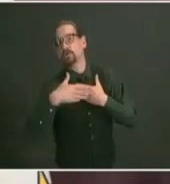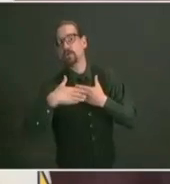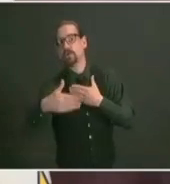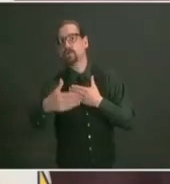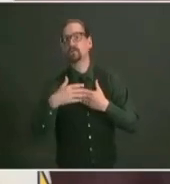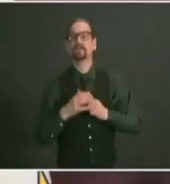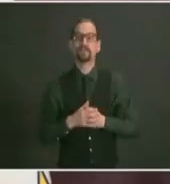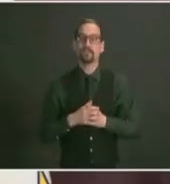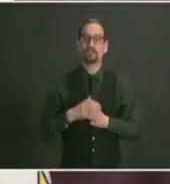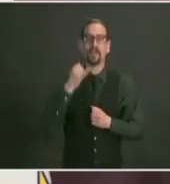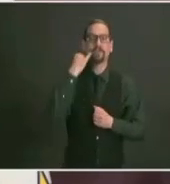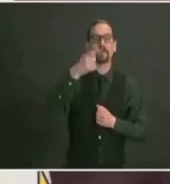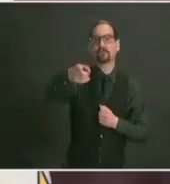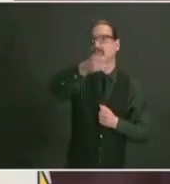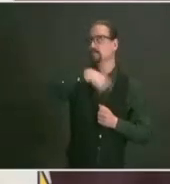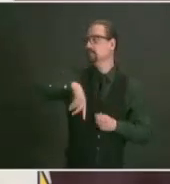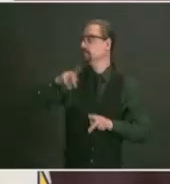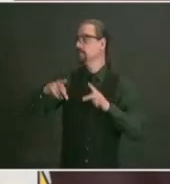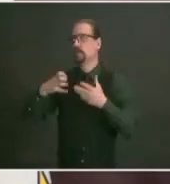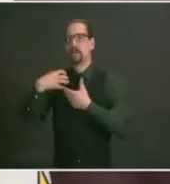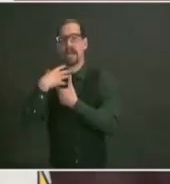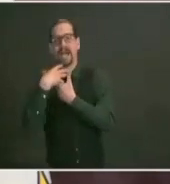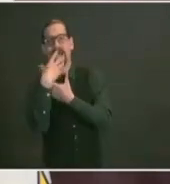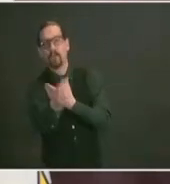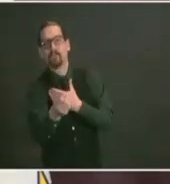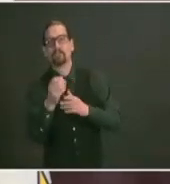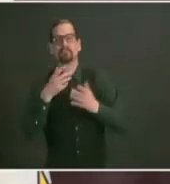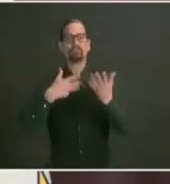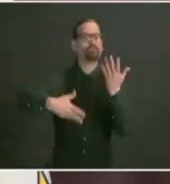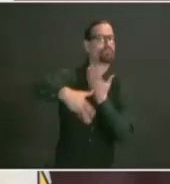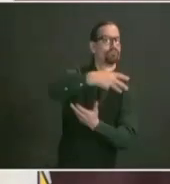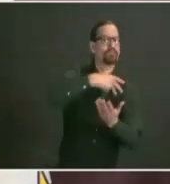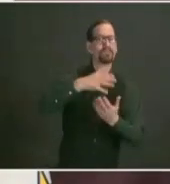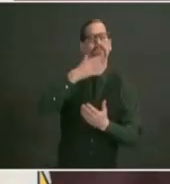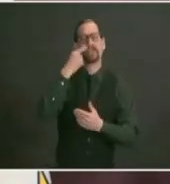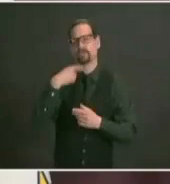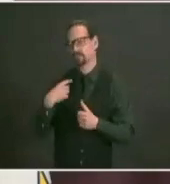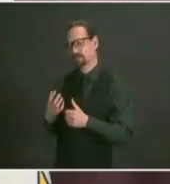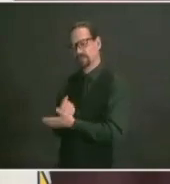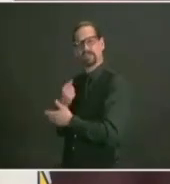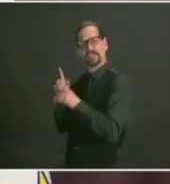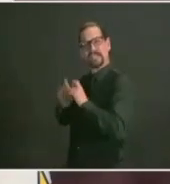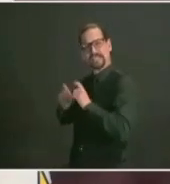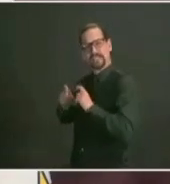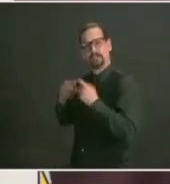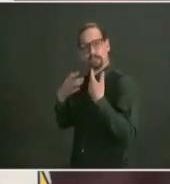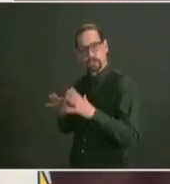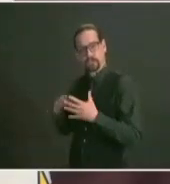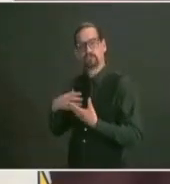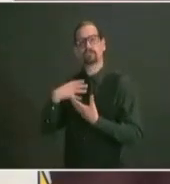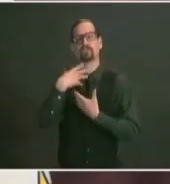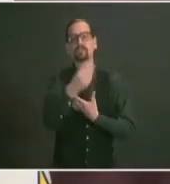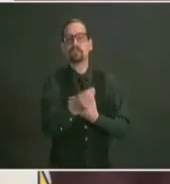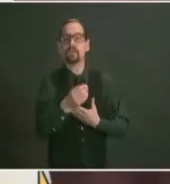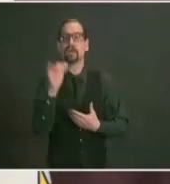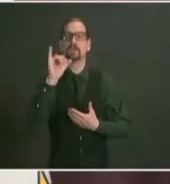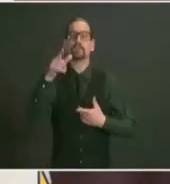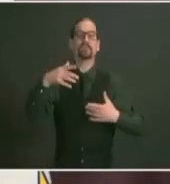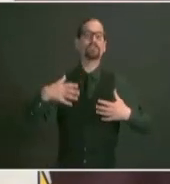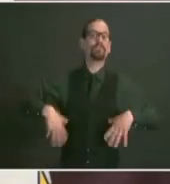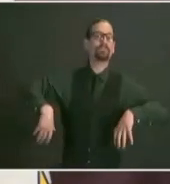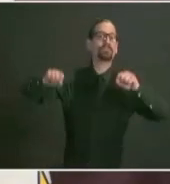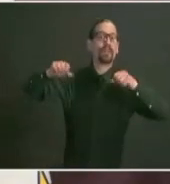up to the particular holiday or the particular event where you're going to get together with loved ones within that um